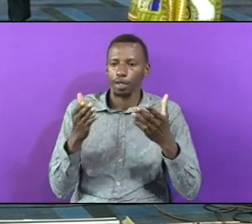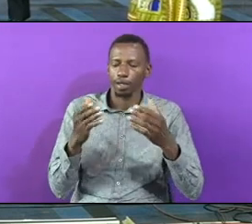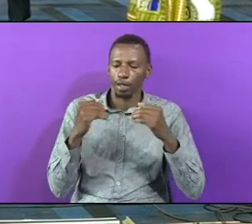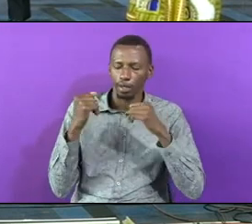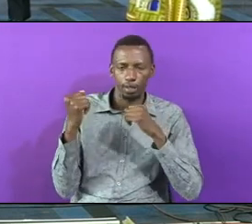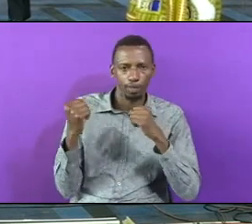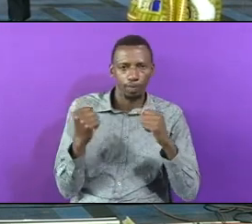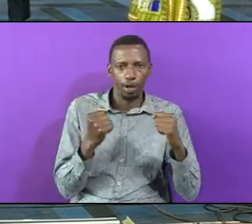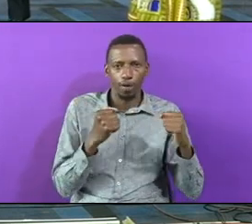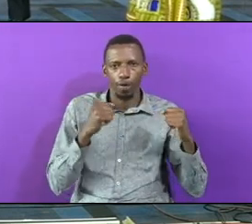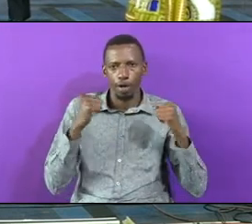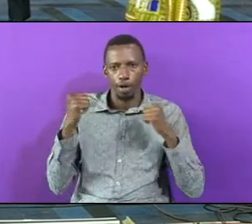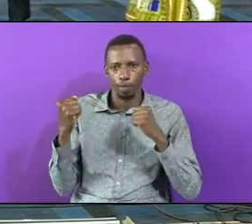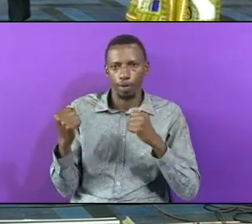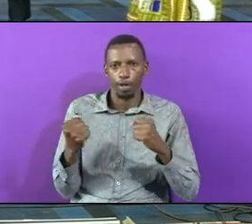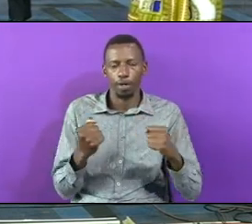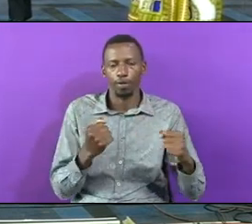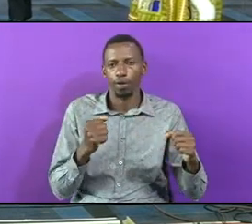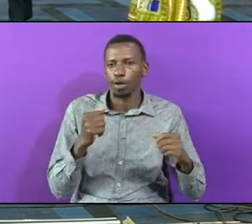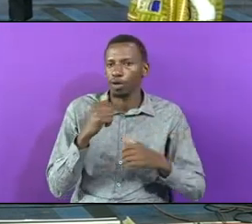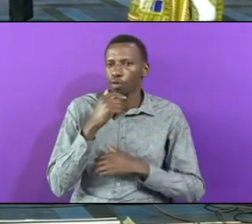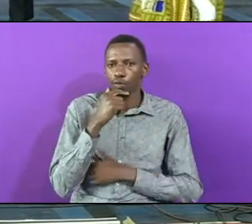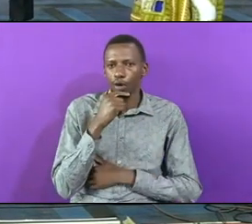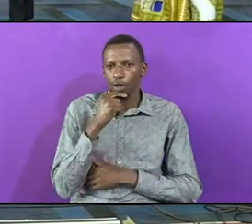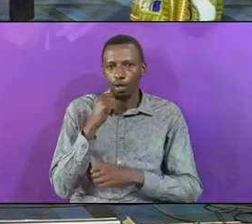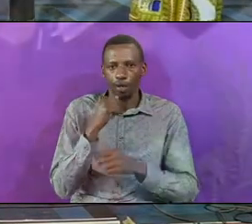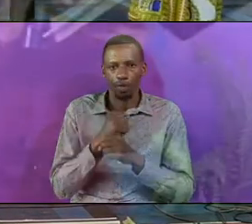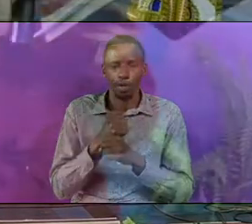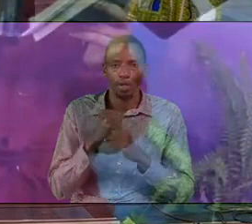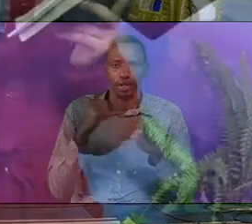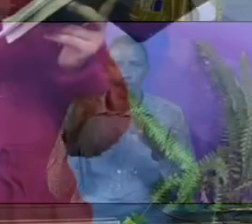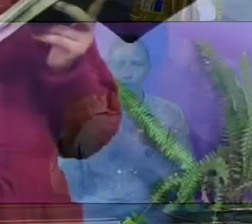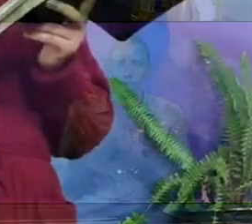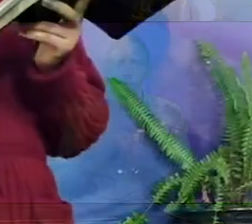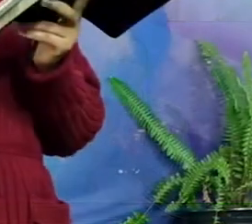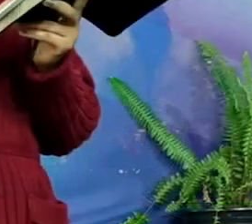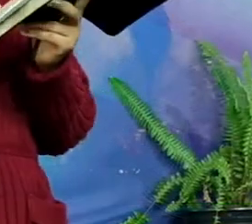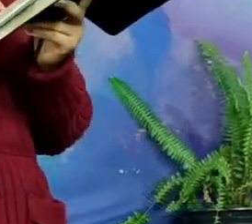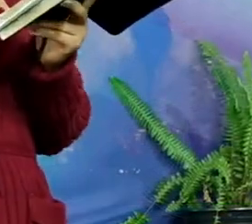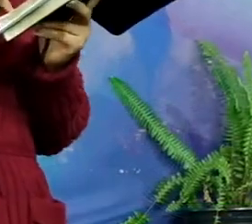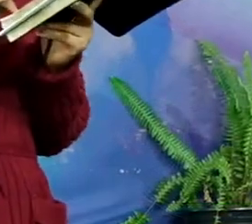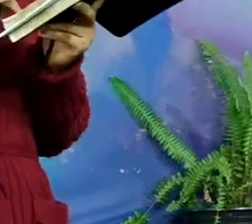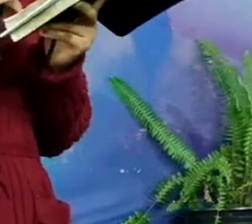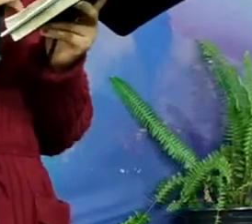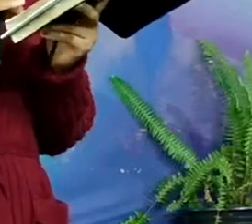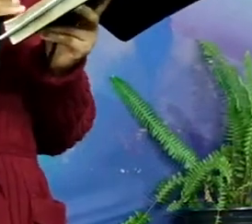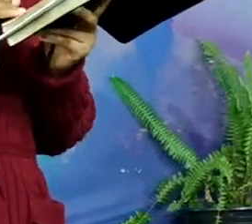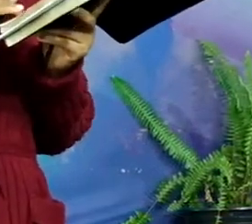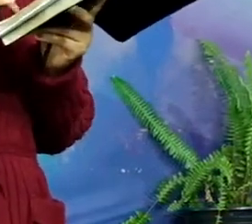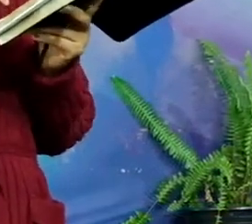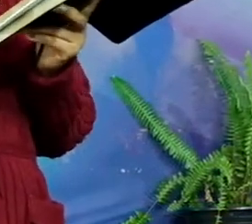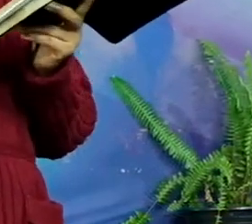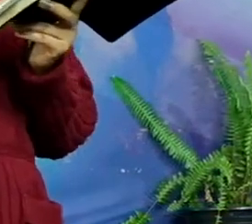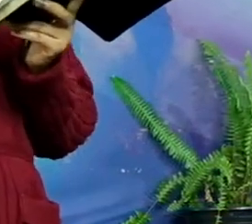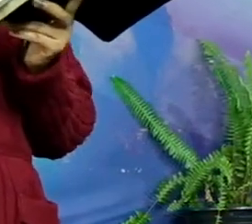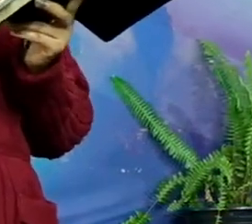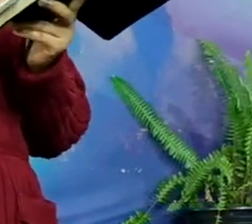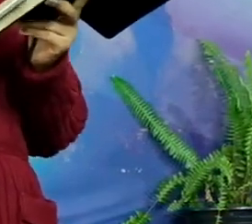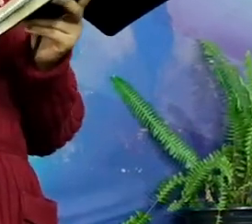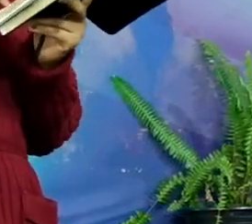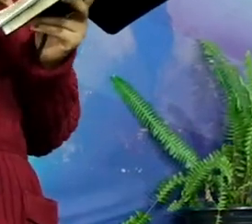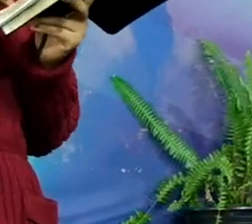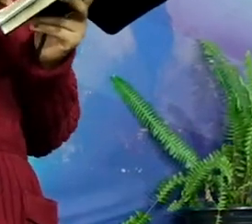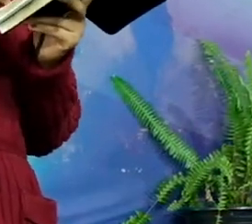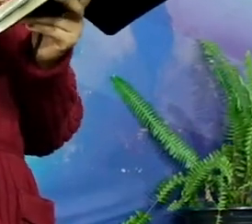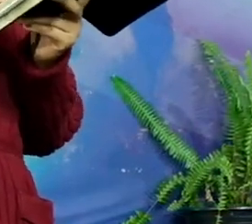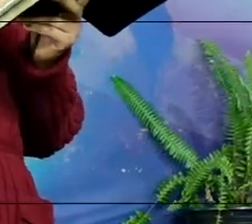There Is Power What A Walking Power In The Blood Of The Blood